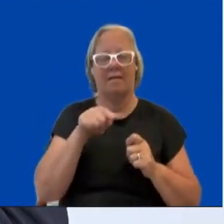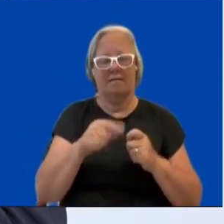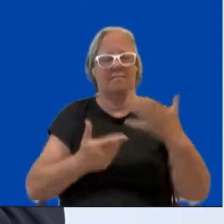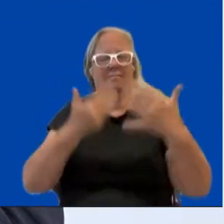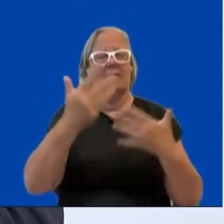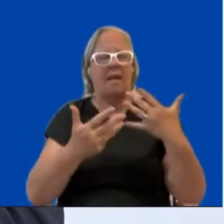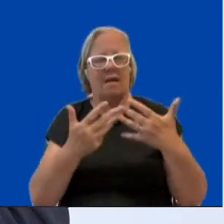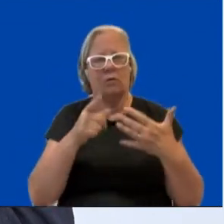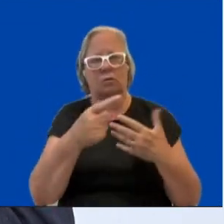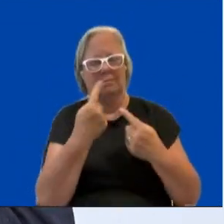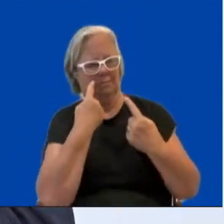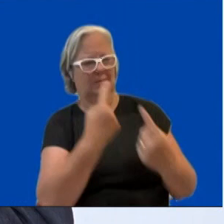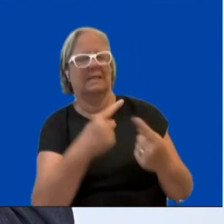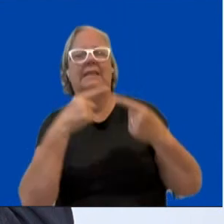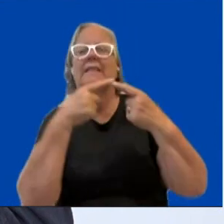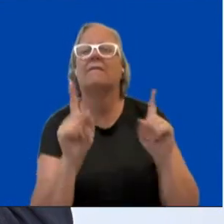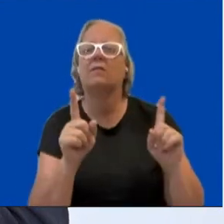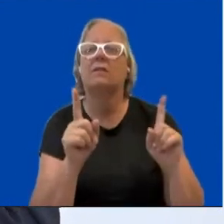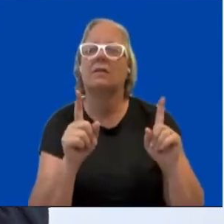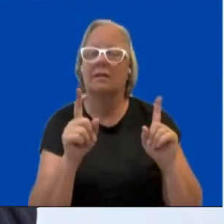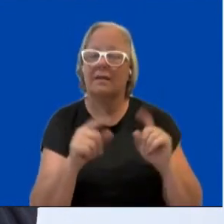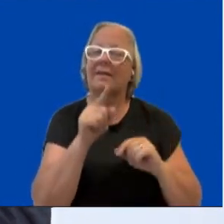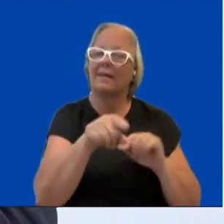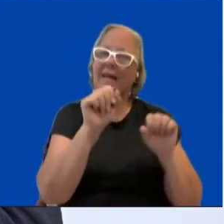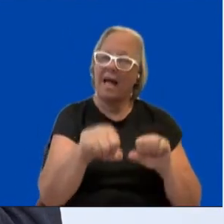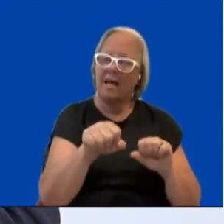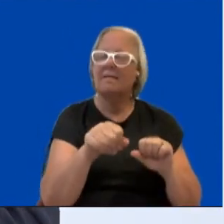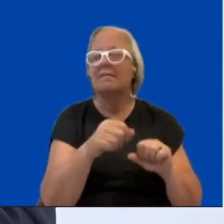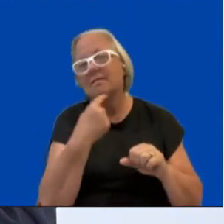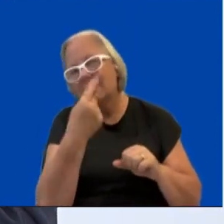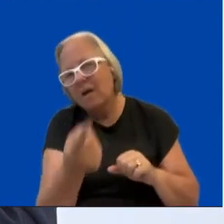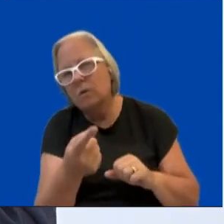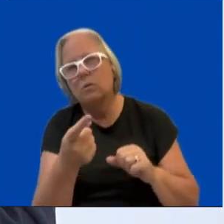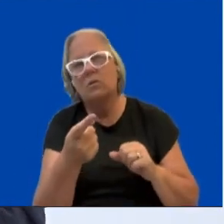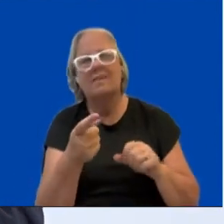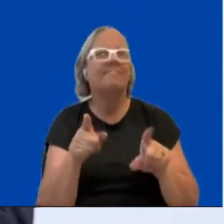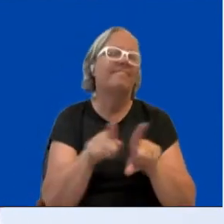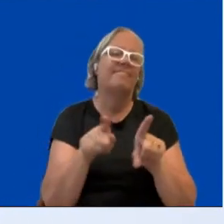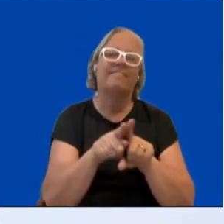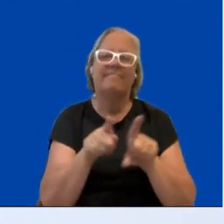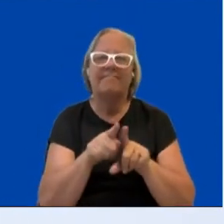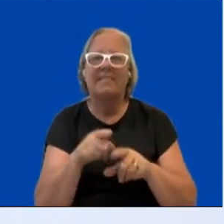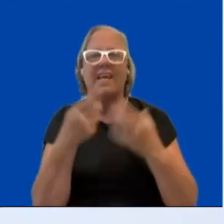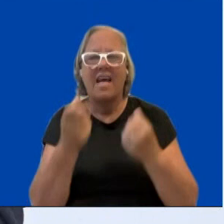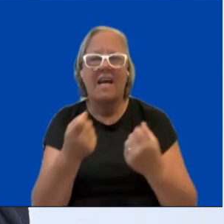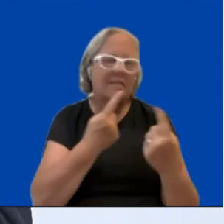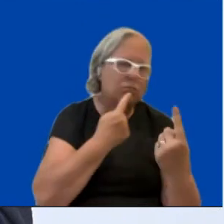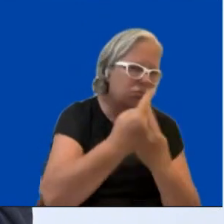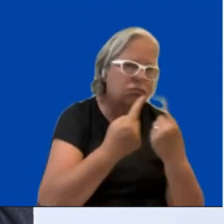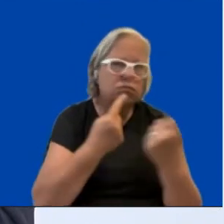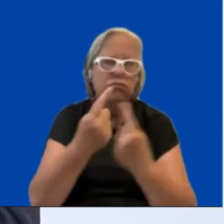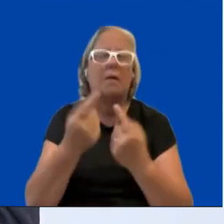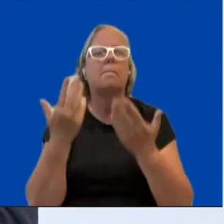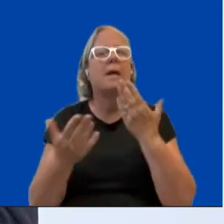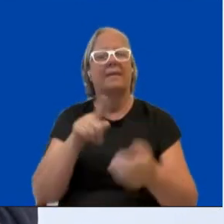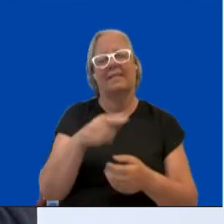to also talk about the things which are not talked about. So there are lots of discussions which might be taboo, but by having it through data, data, we are actually able to